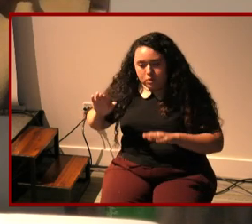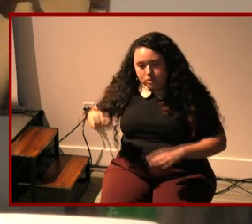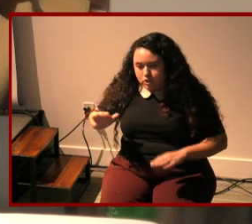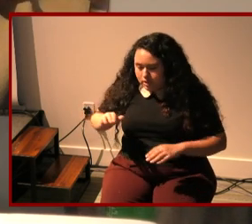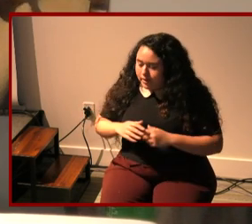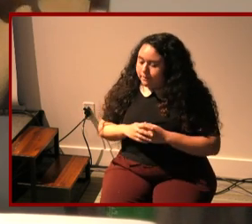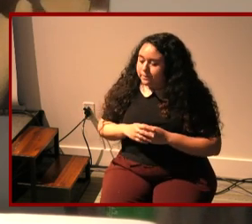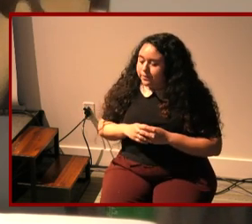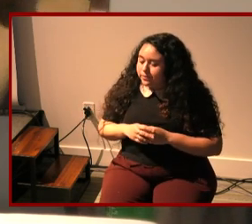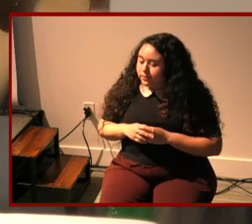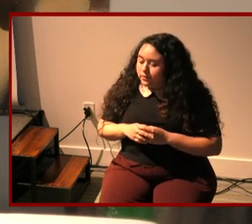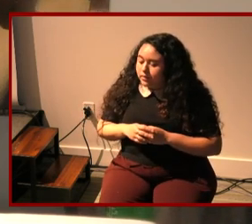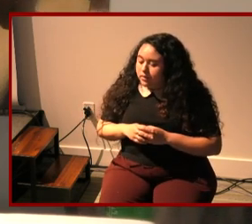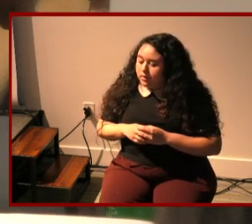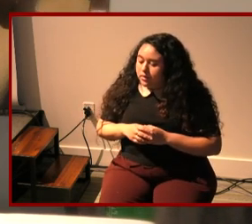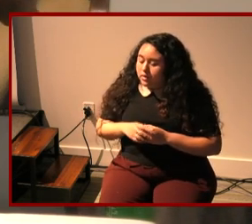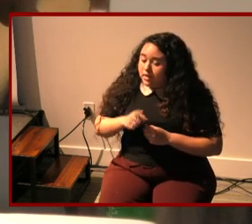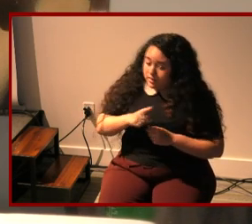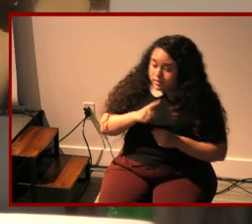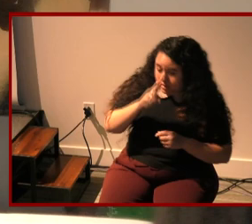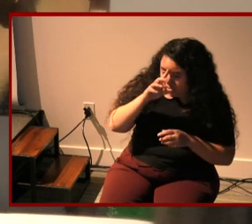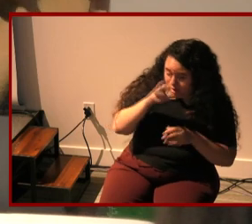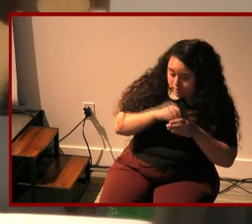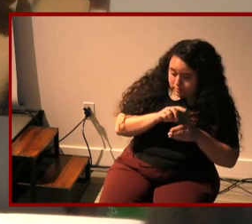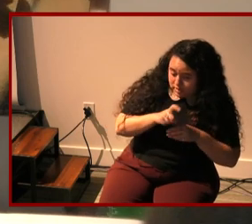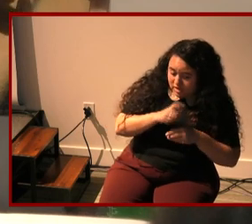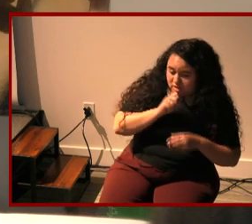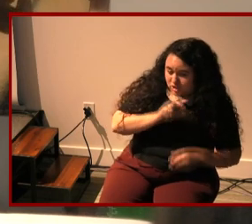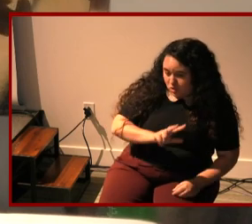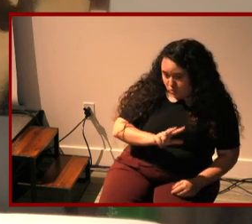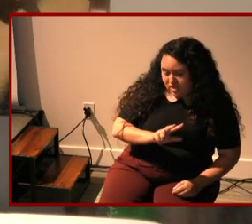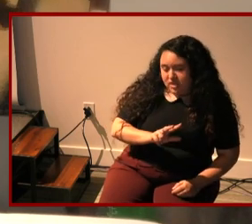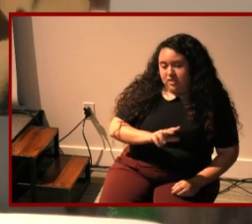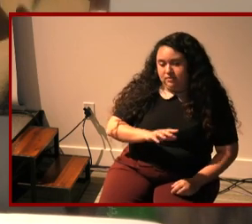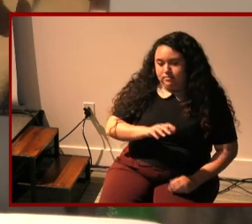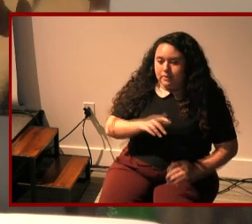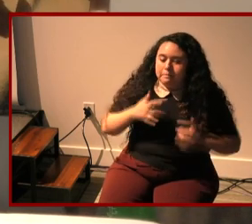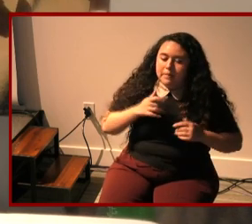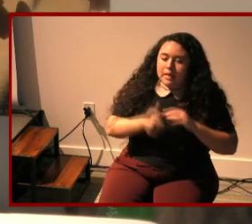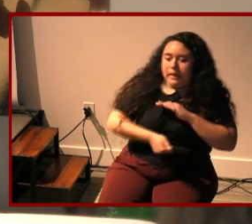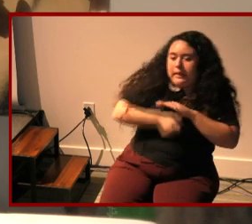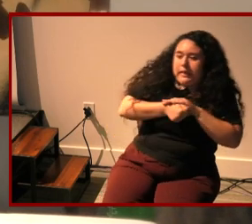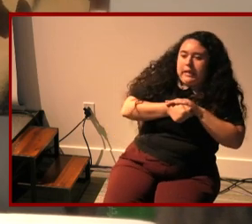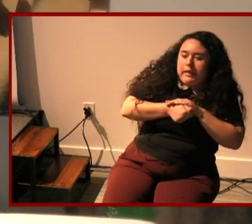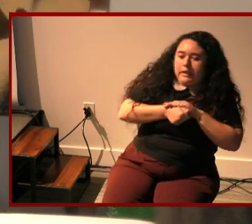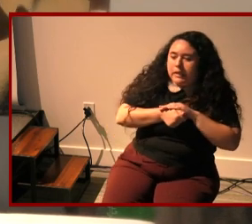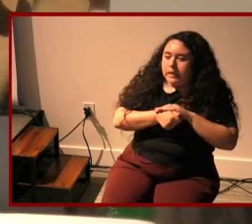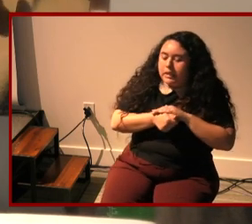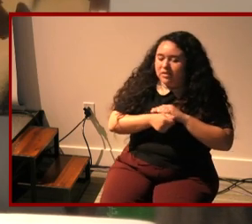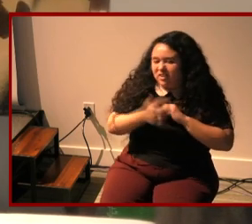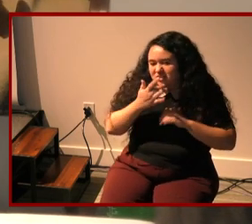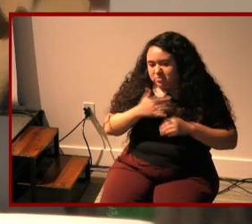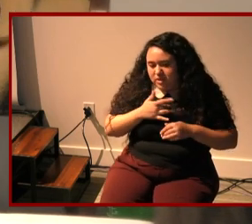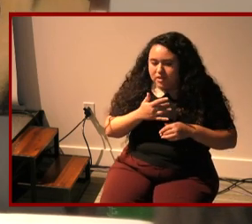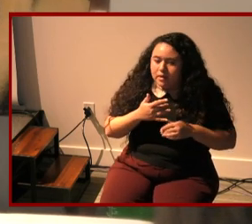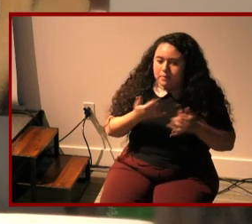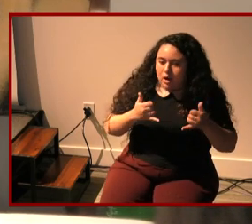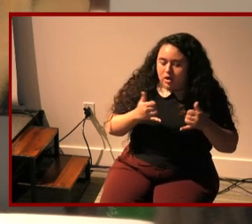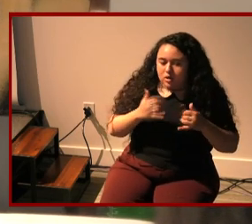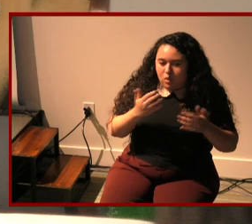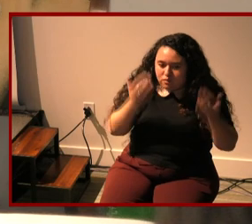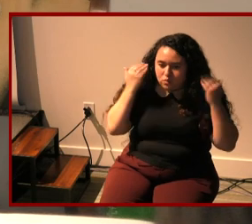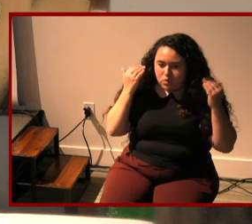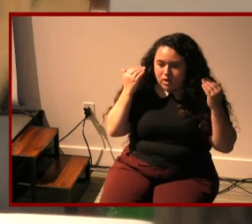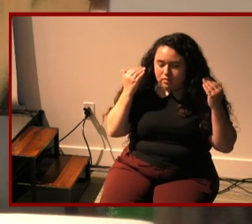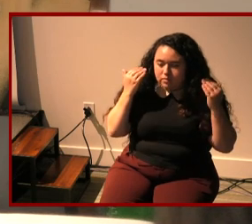you know at his autism diagnosis he's three he's hiding you know from folks at his birthday party he's really overwhelmed and then